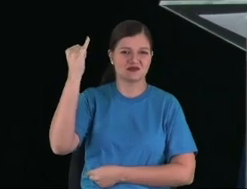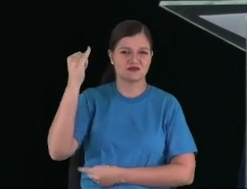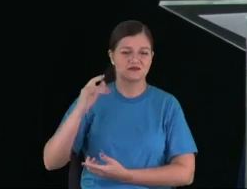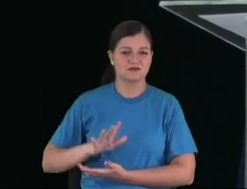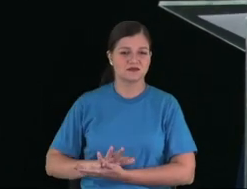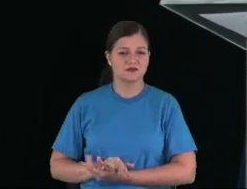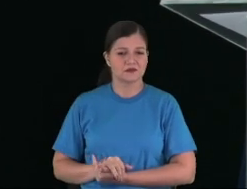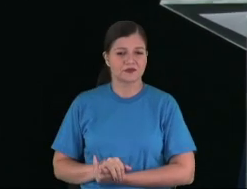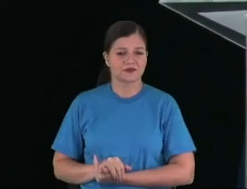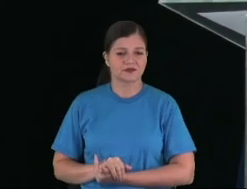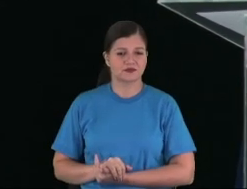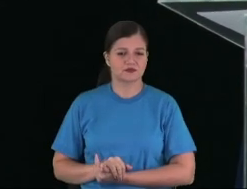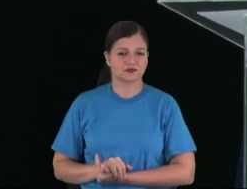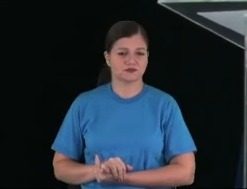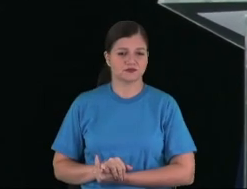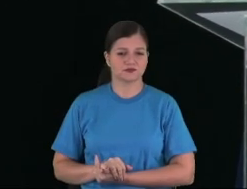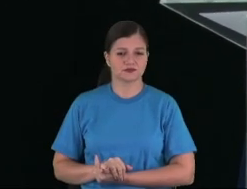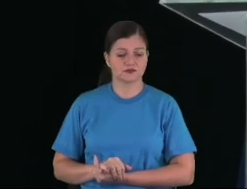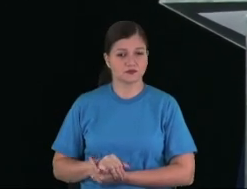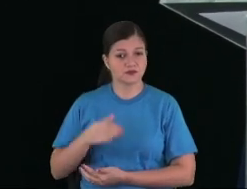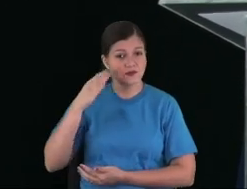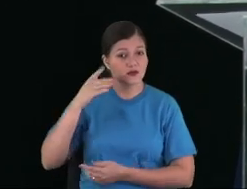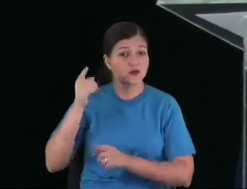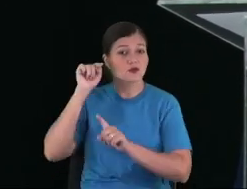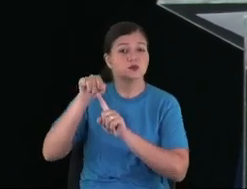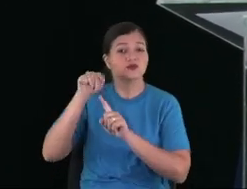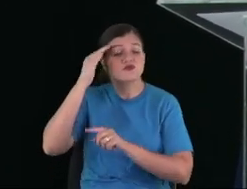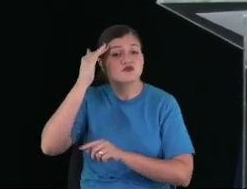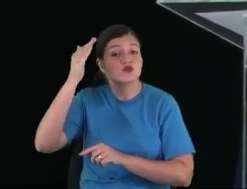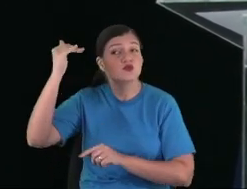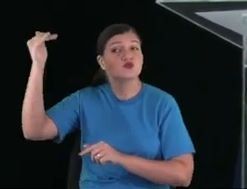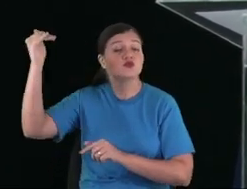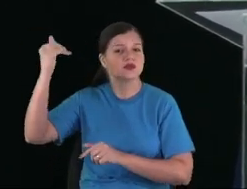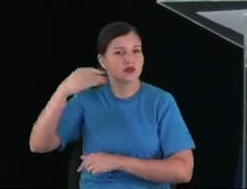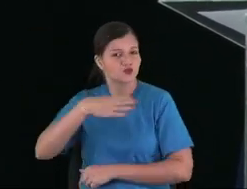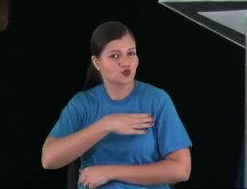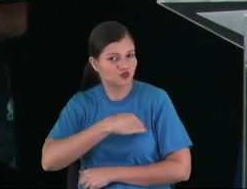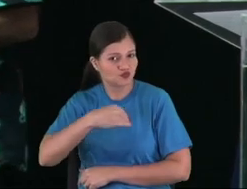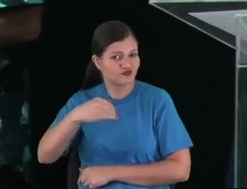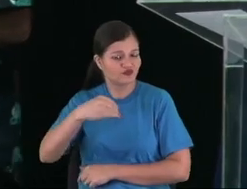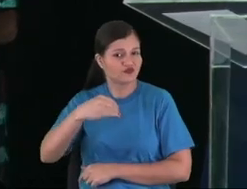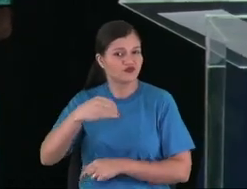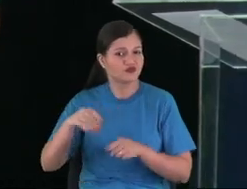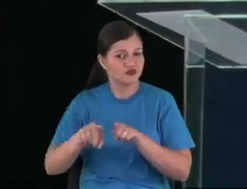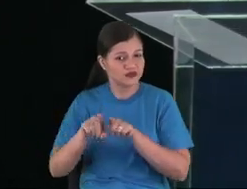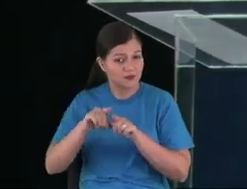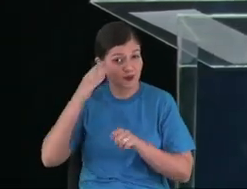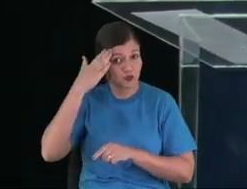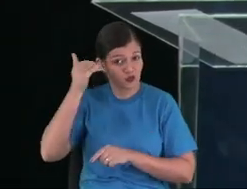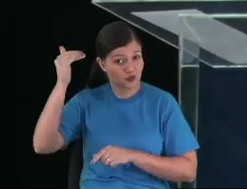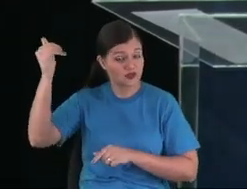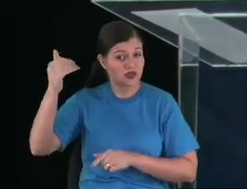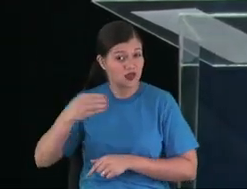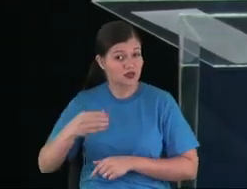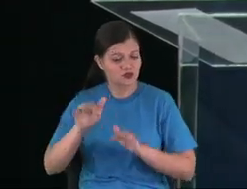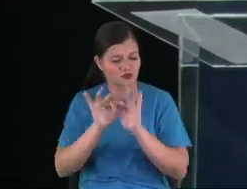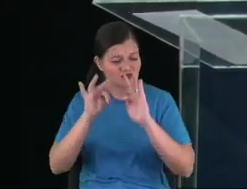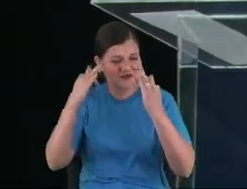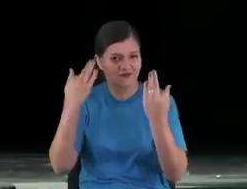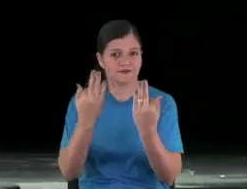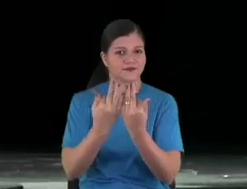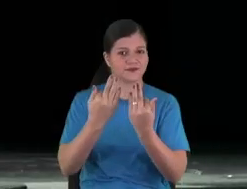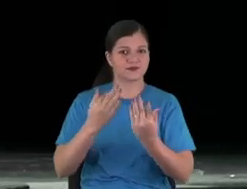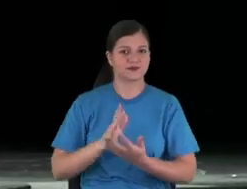in the success of the kids, of the family